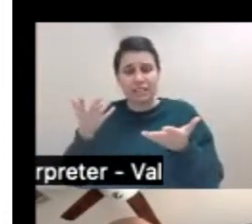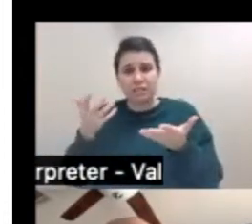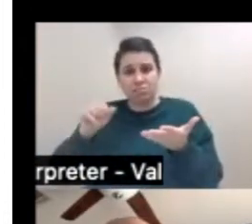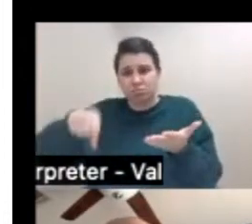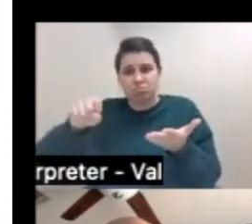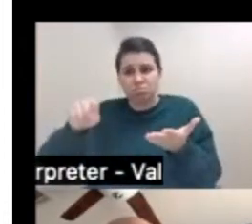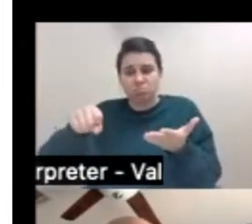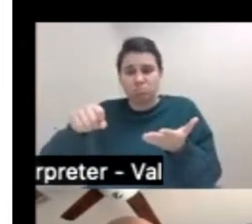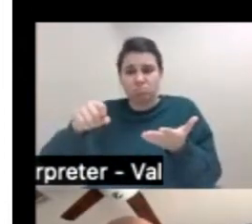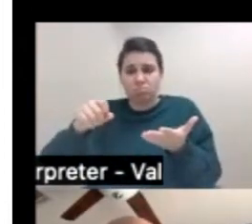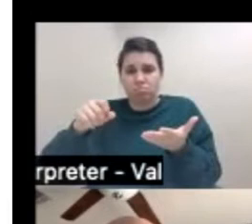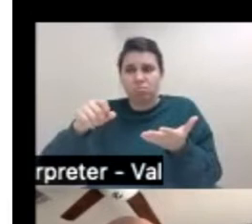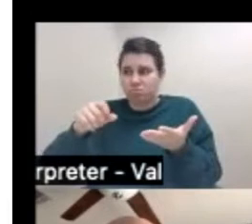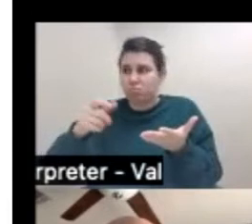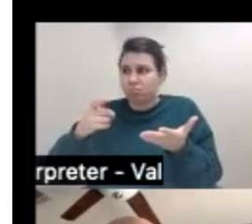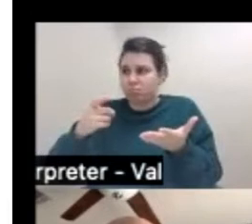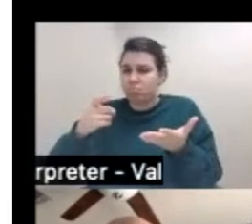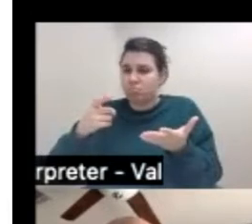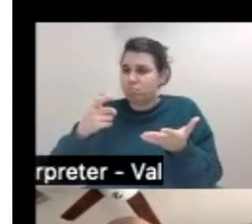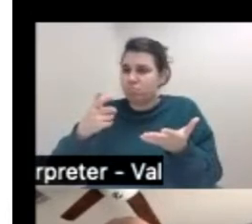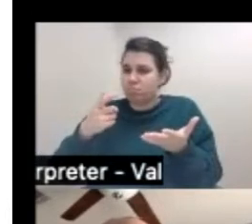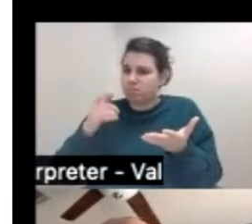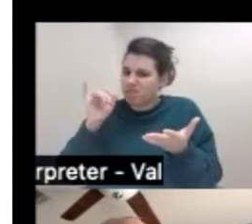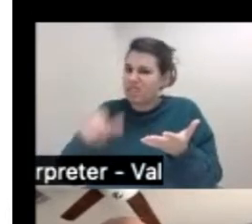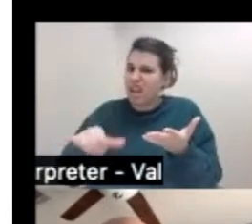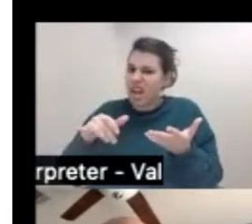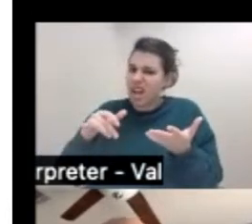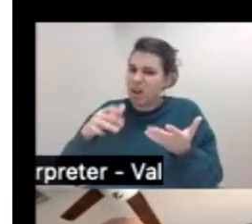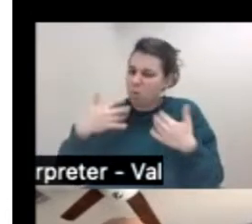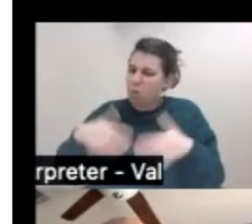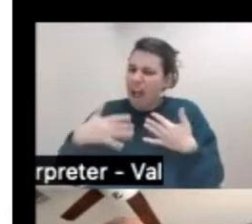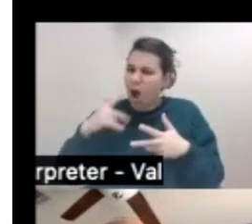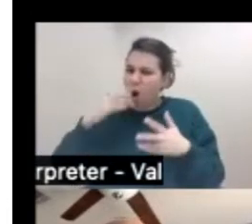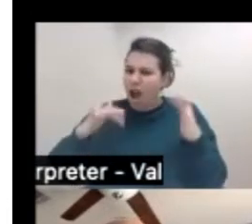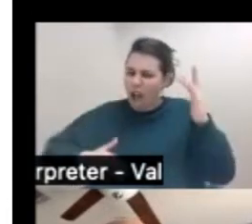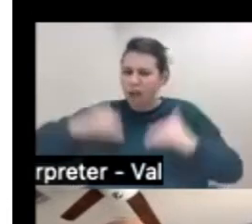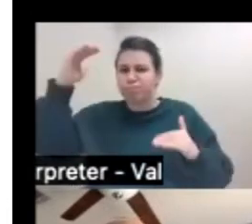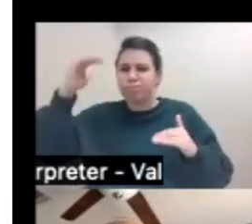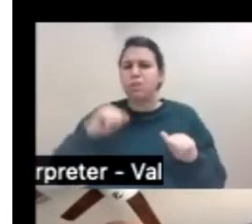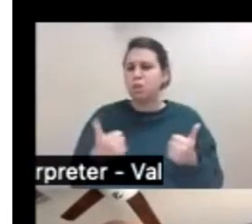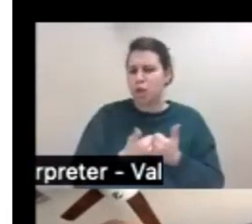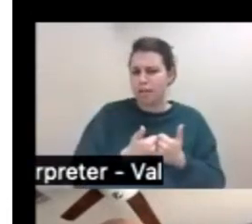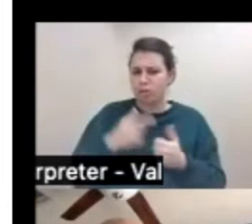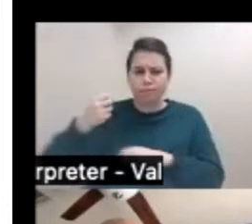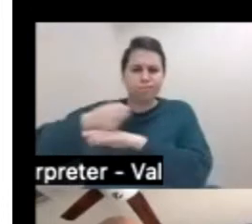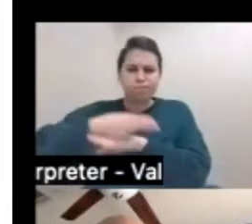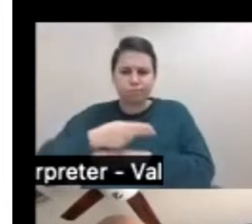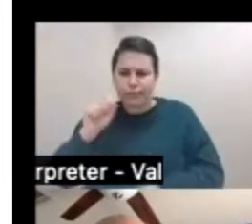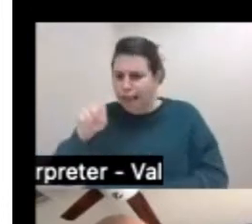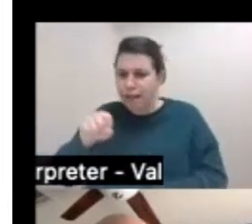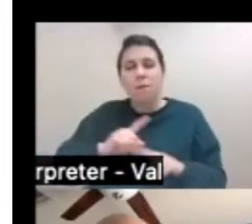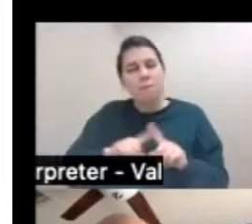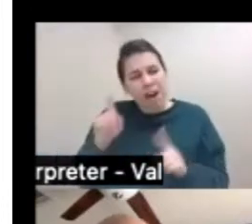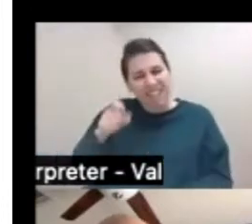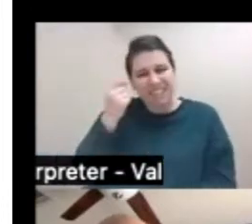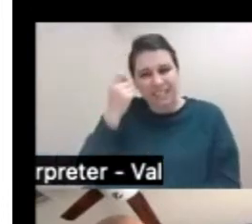surpass all the challenges. But it's very important to have a clear perspective about the history